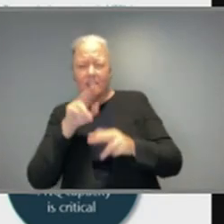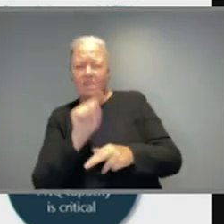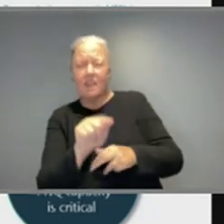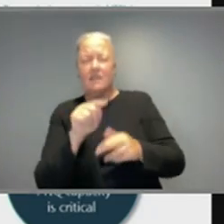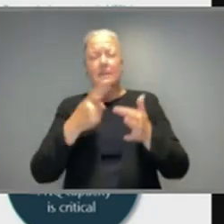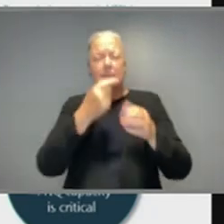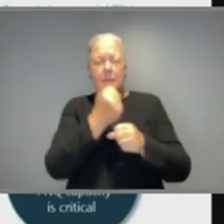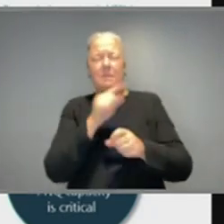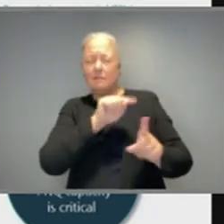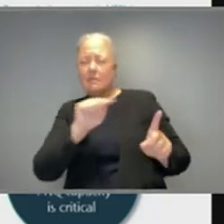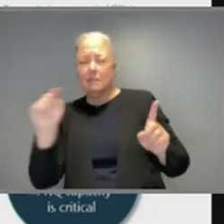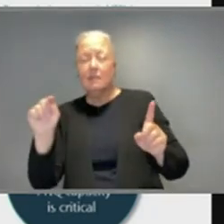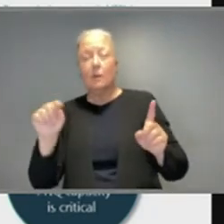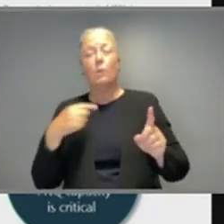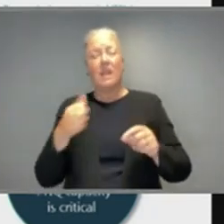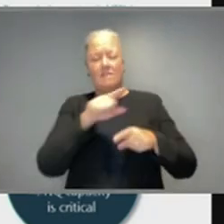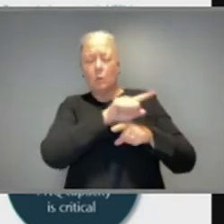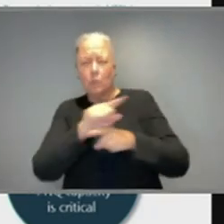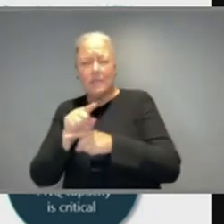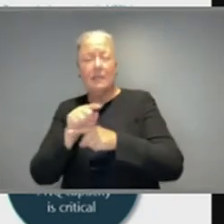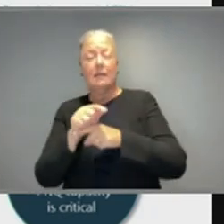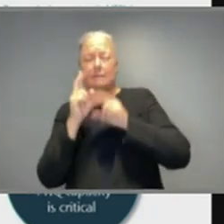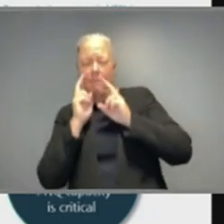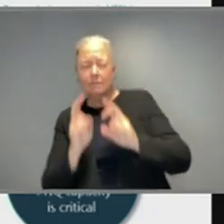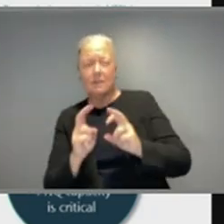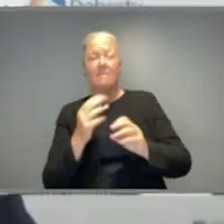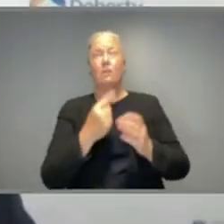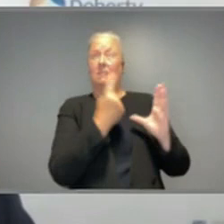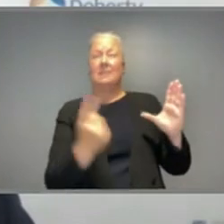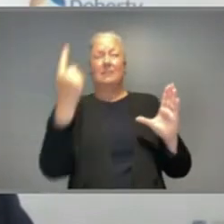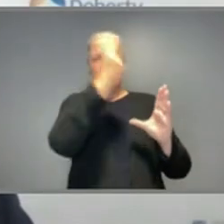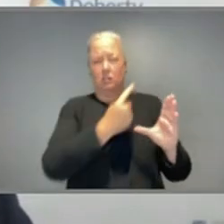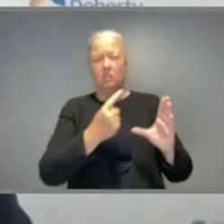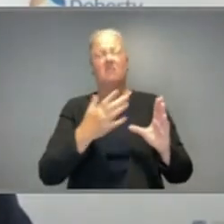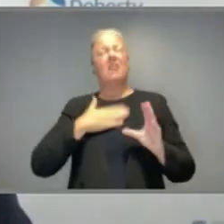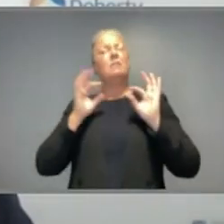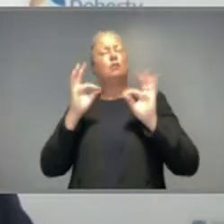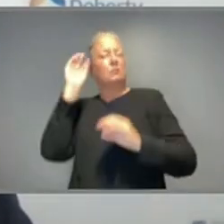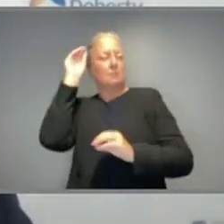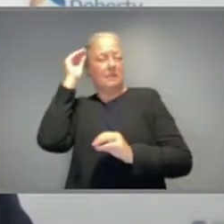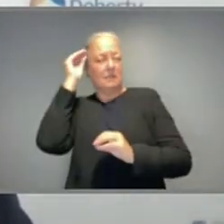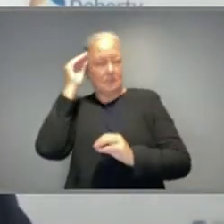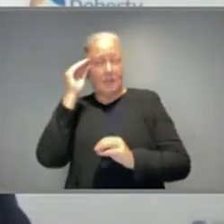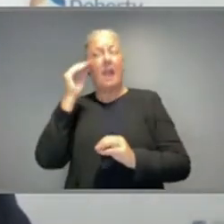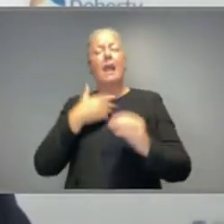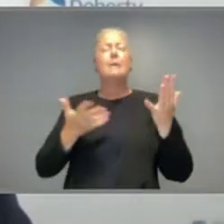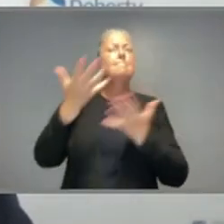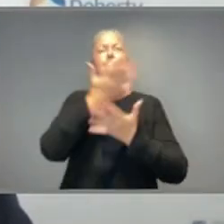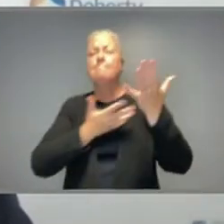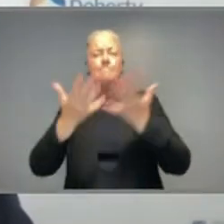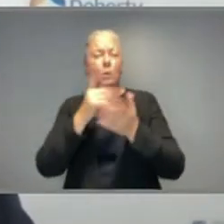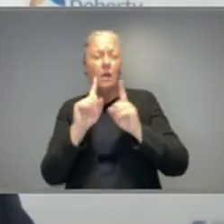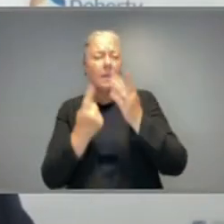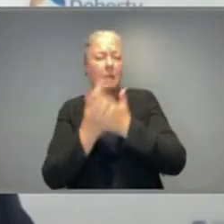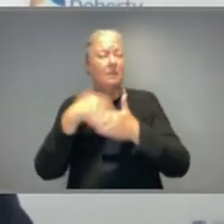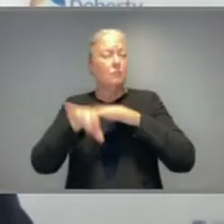deliver weekly situational assessment reports to the Australian Health Protection Principal Committee. Based on review of what has happened in Australia, based on how